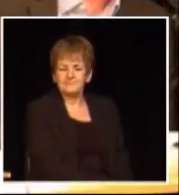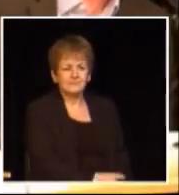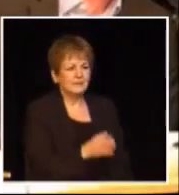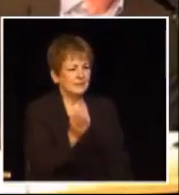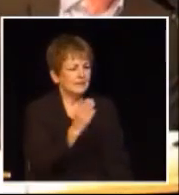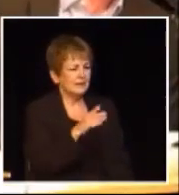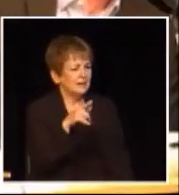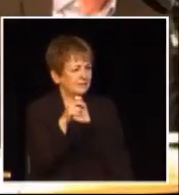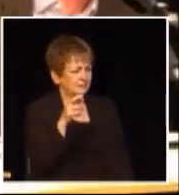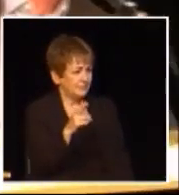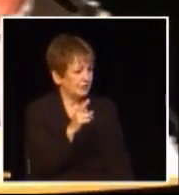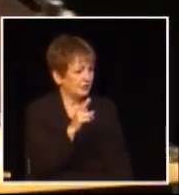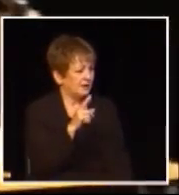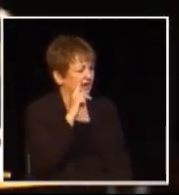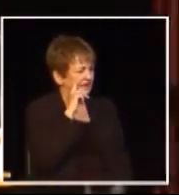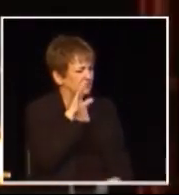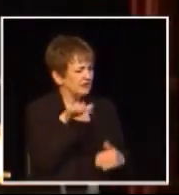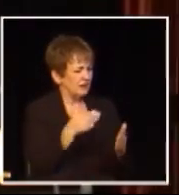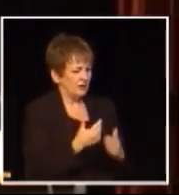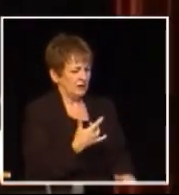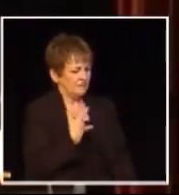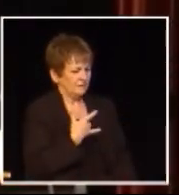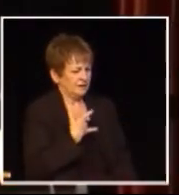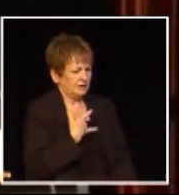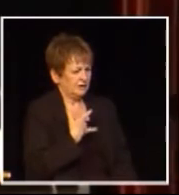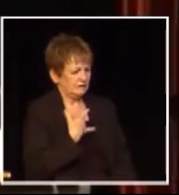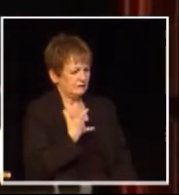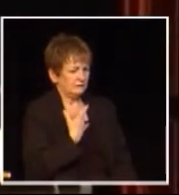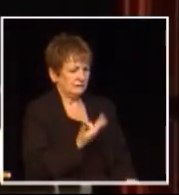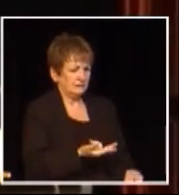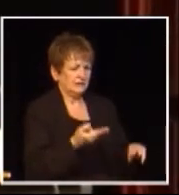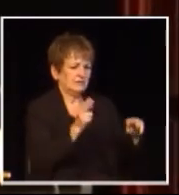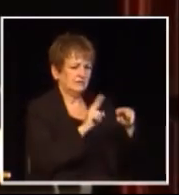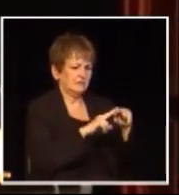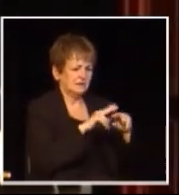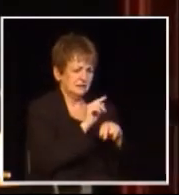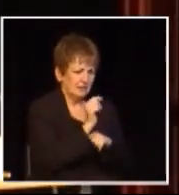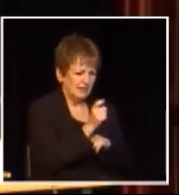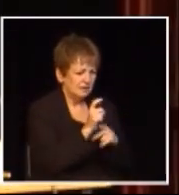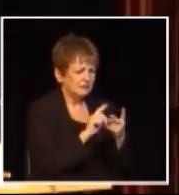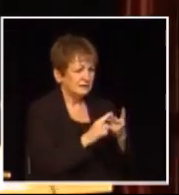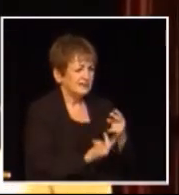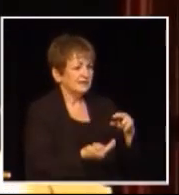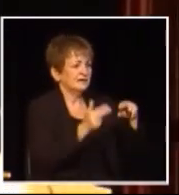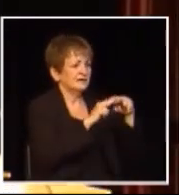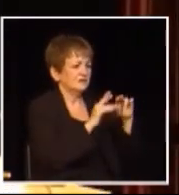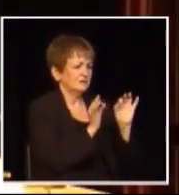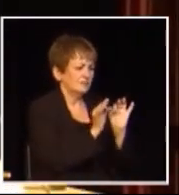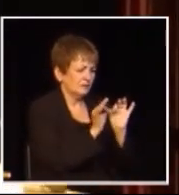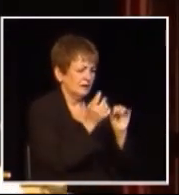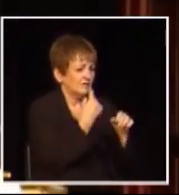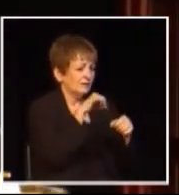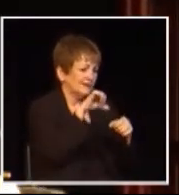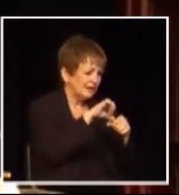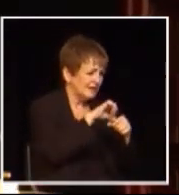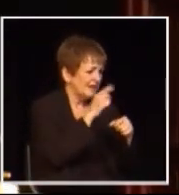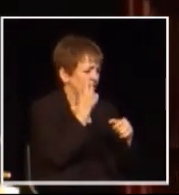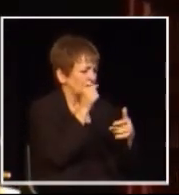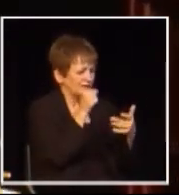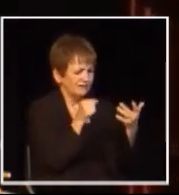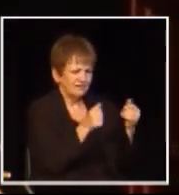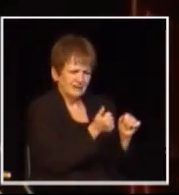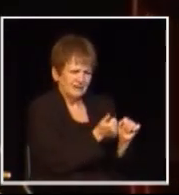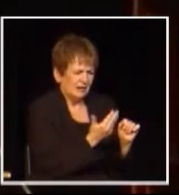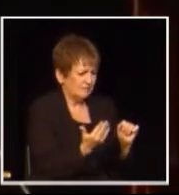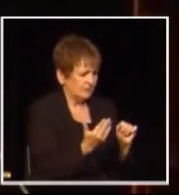you know you know I think I think we're all feeling the pinch of higher taxes and higher costs of living and and